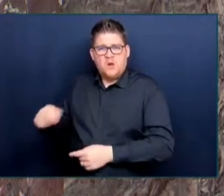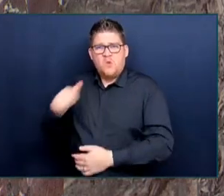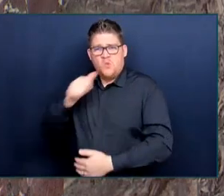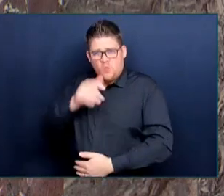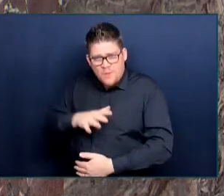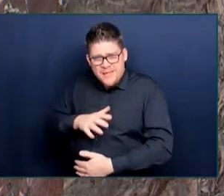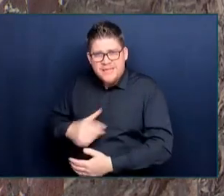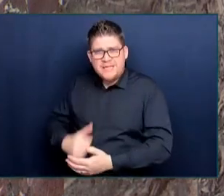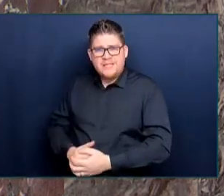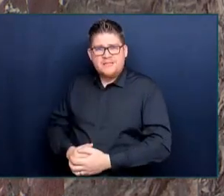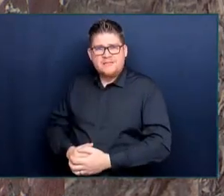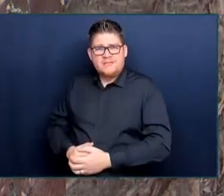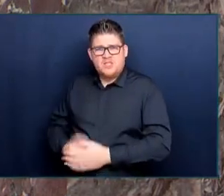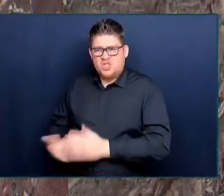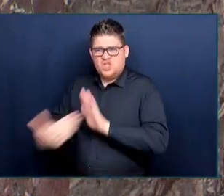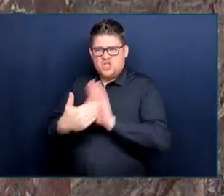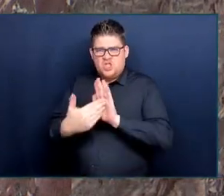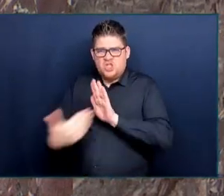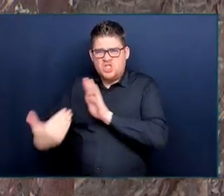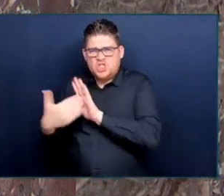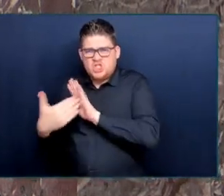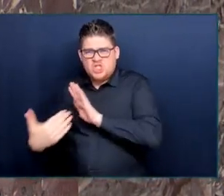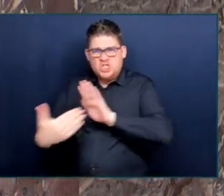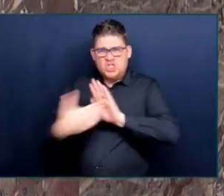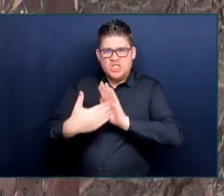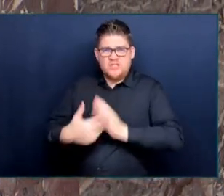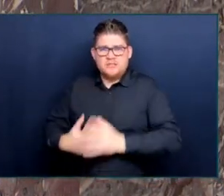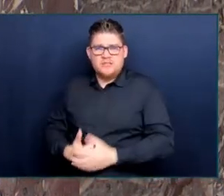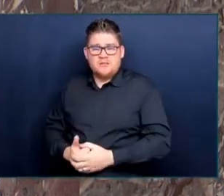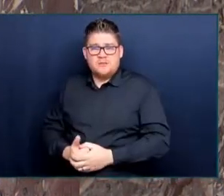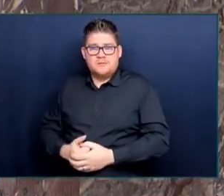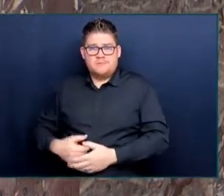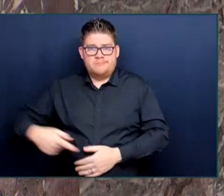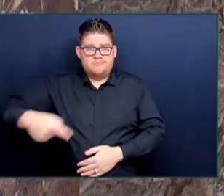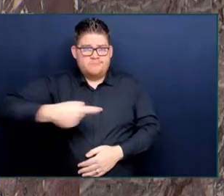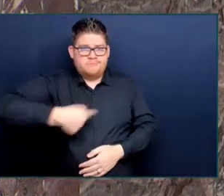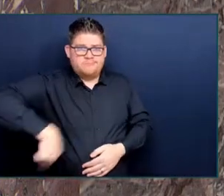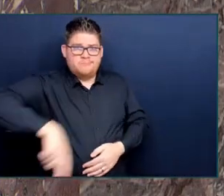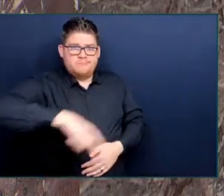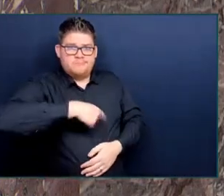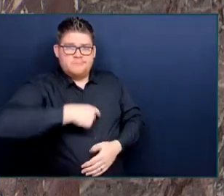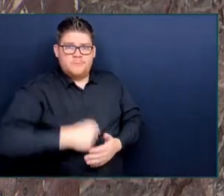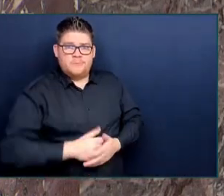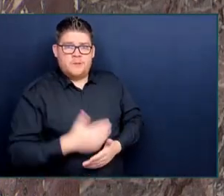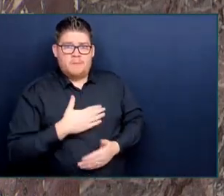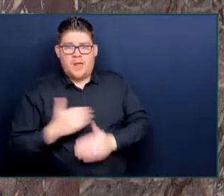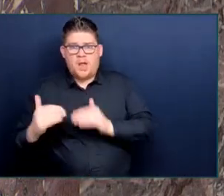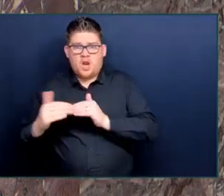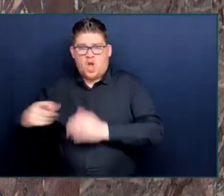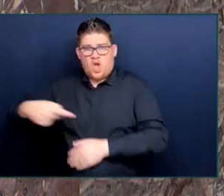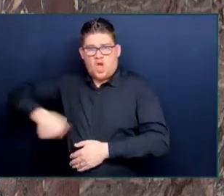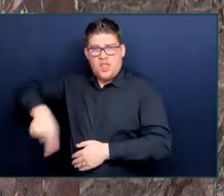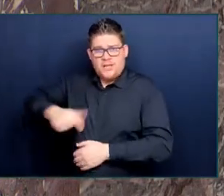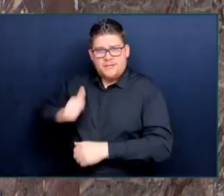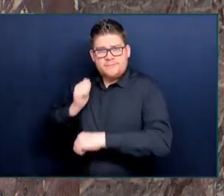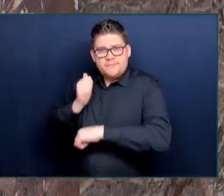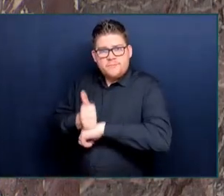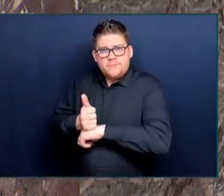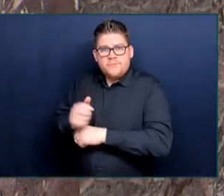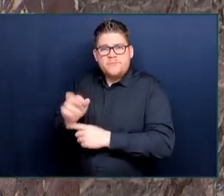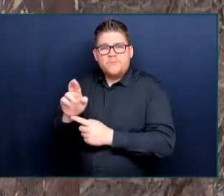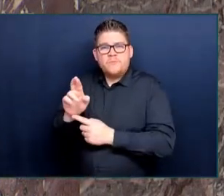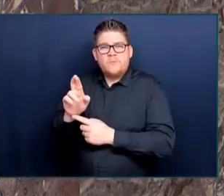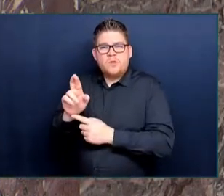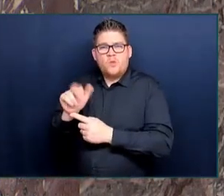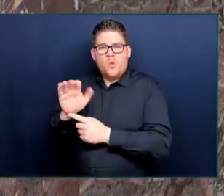colleagues and I have been calling for a racist incident hotline since 2020. But the NDP